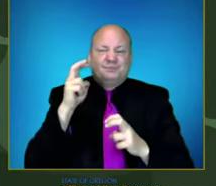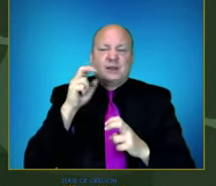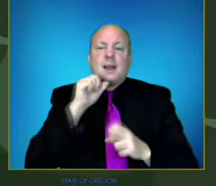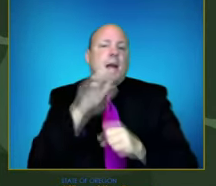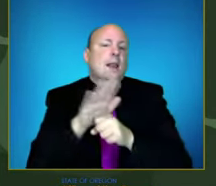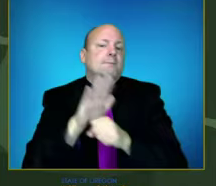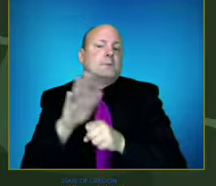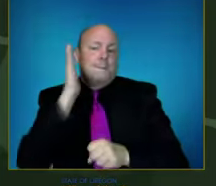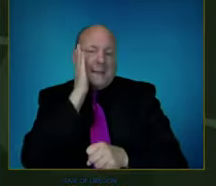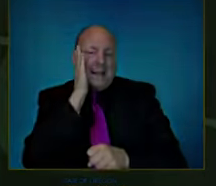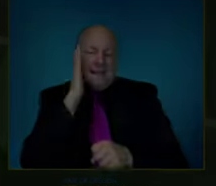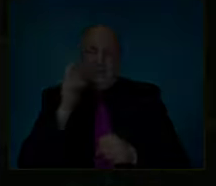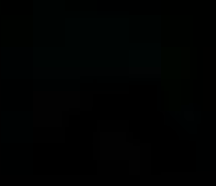treat patients by September.